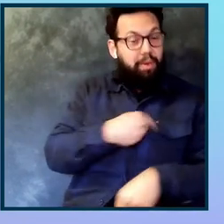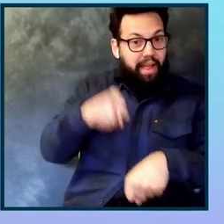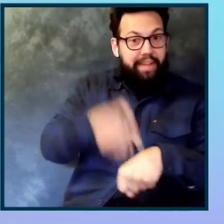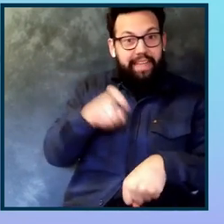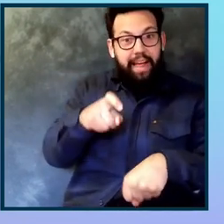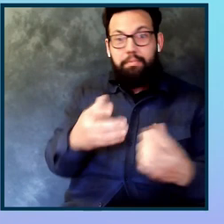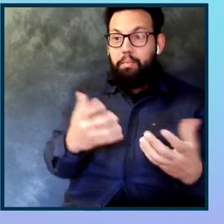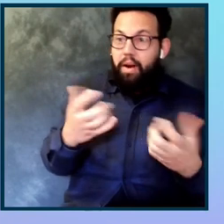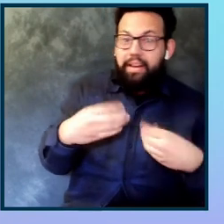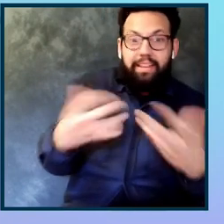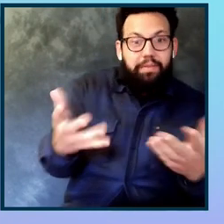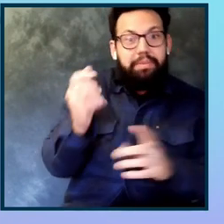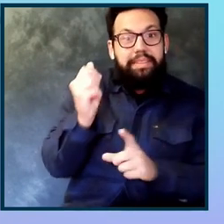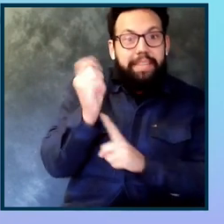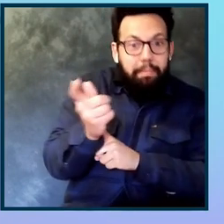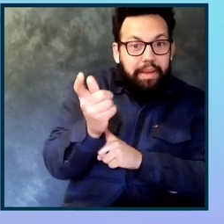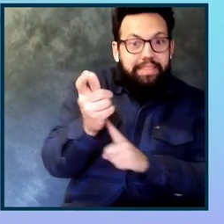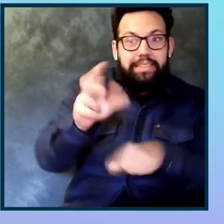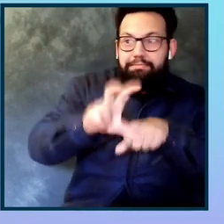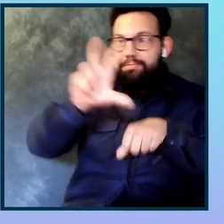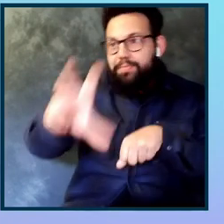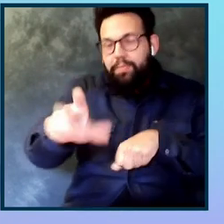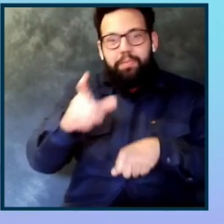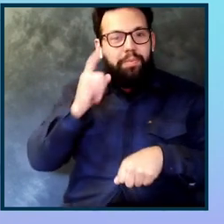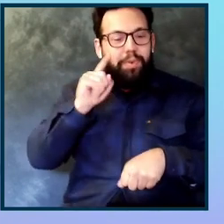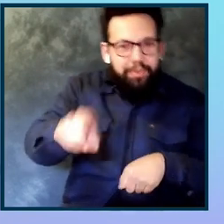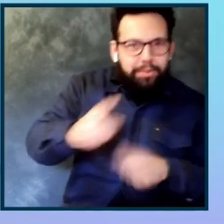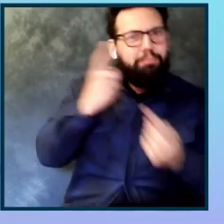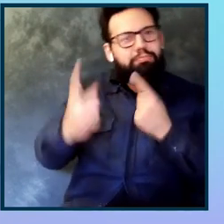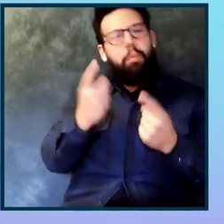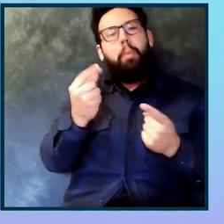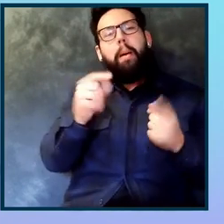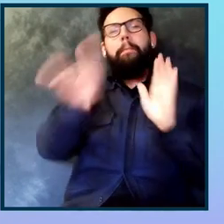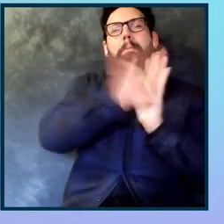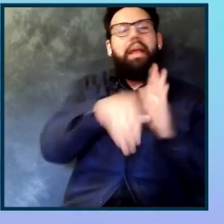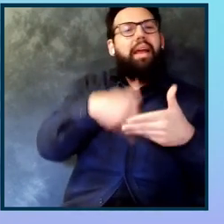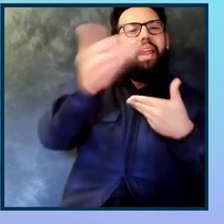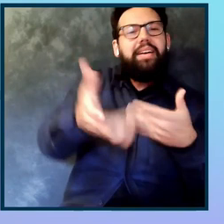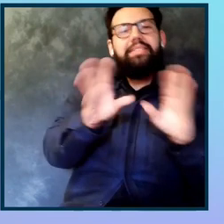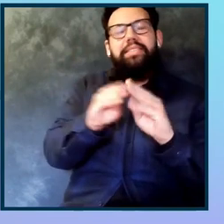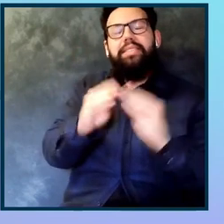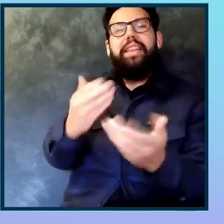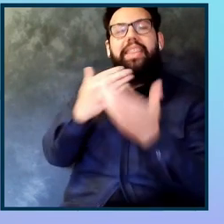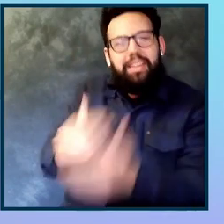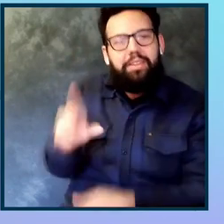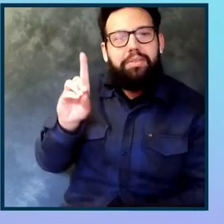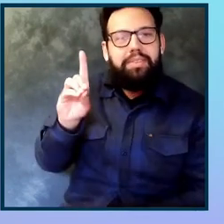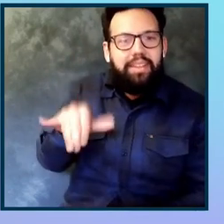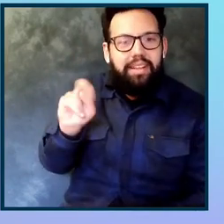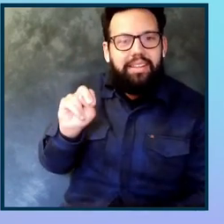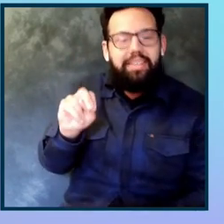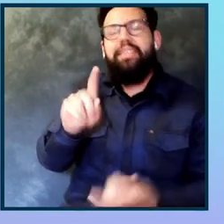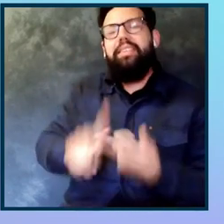you to pick out your next session to join at AxeCon. I want to say thank you to both Preeti and Dylan for